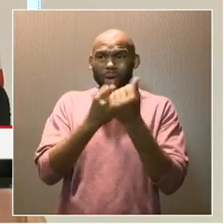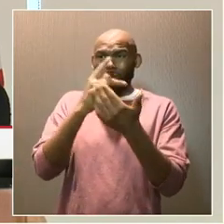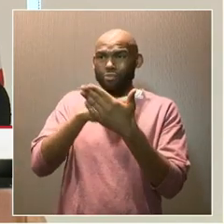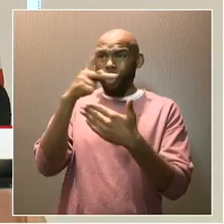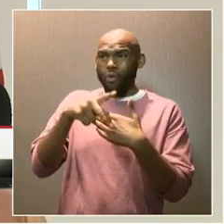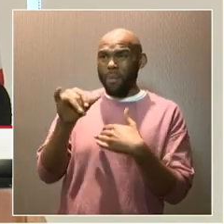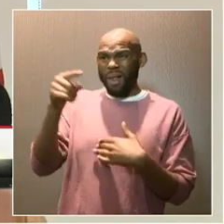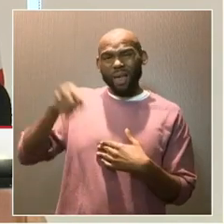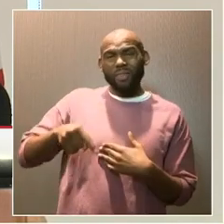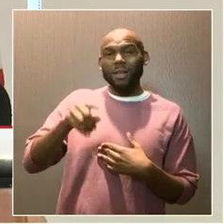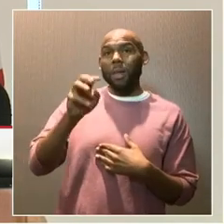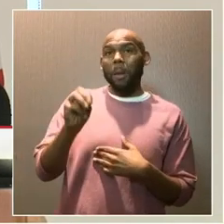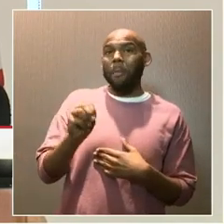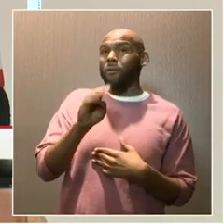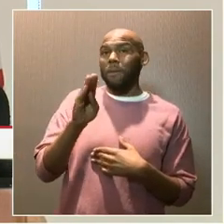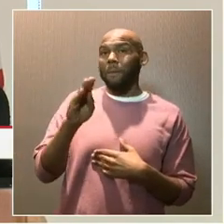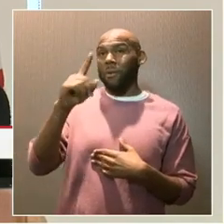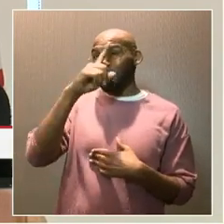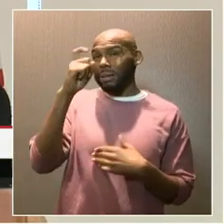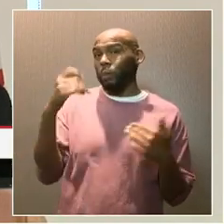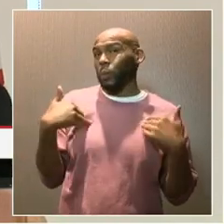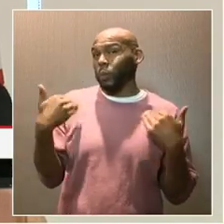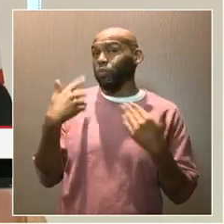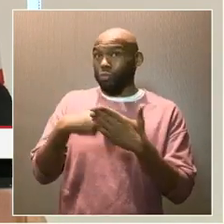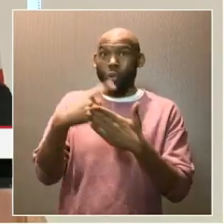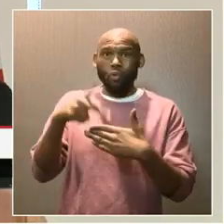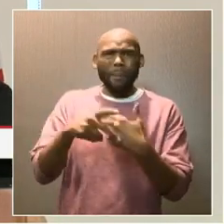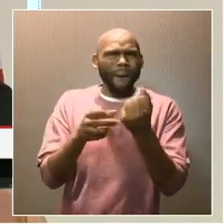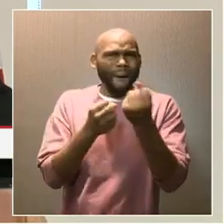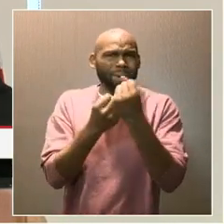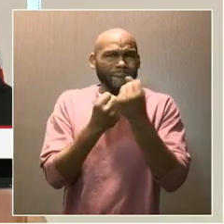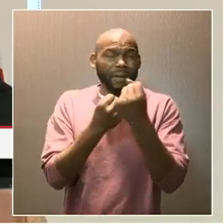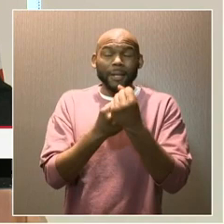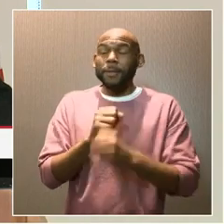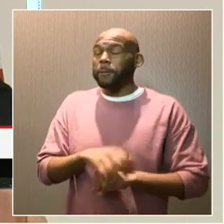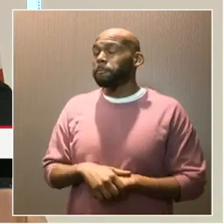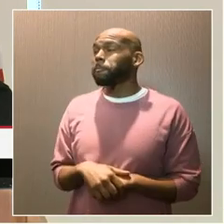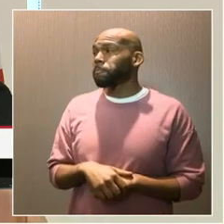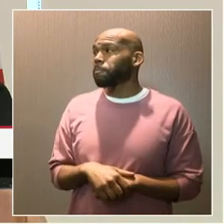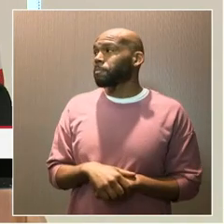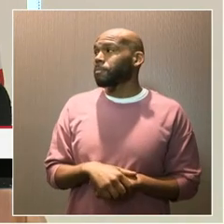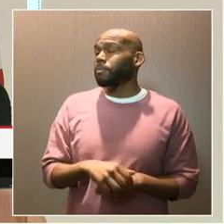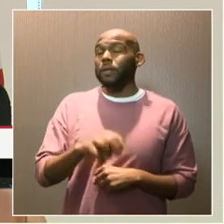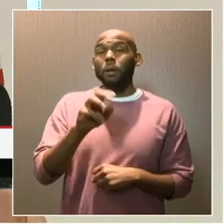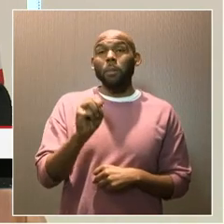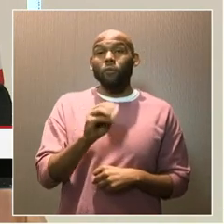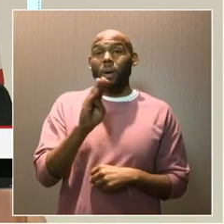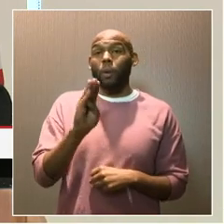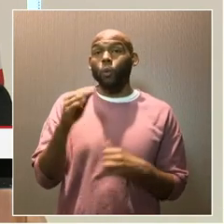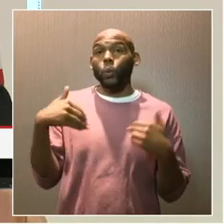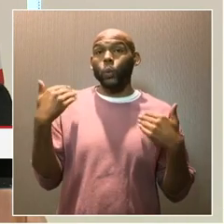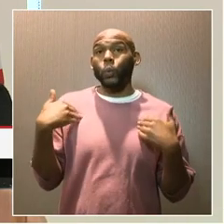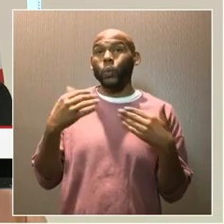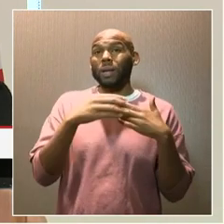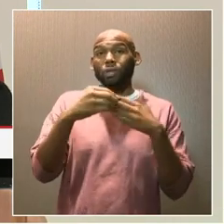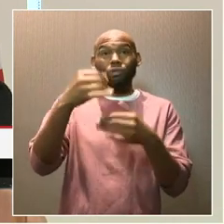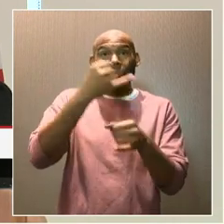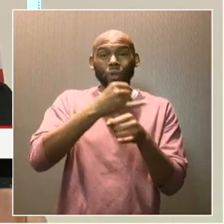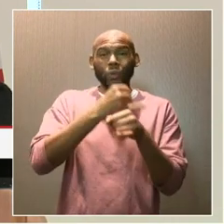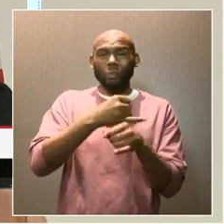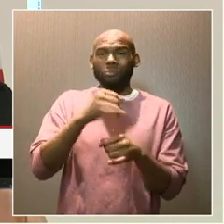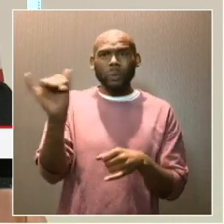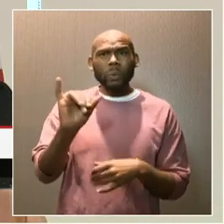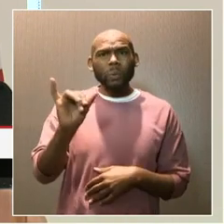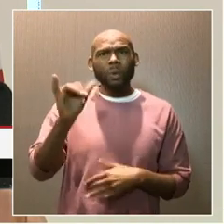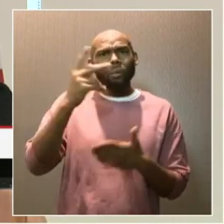Marion Barry Summer Youth Employment Program. And the Marion Barry Youth Leadership Institute because these programs